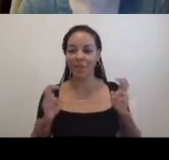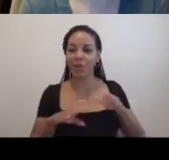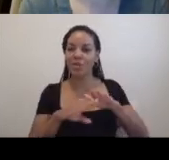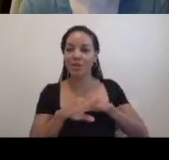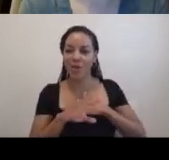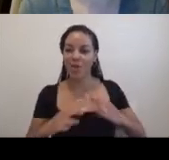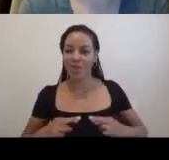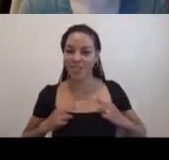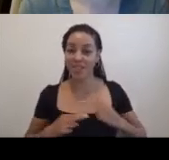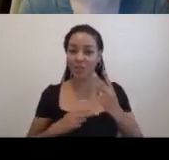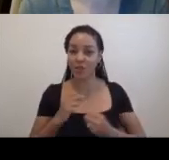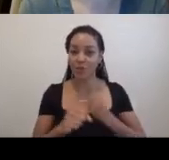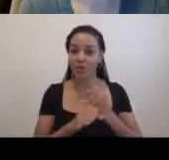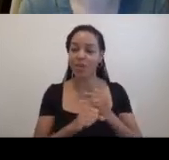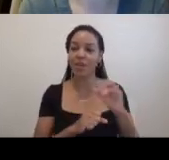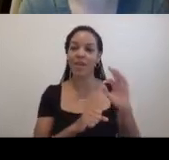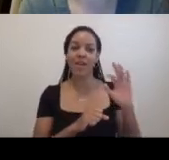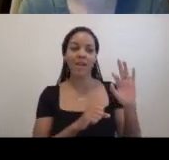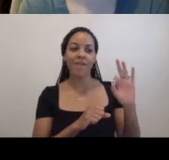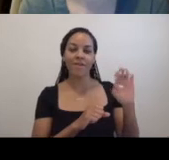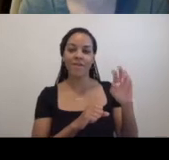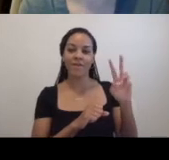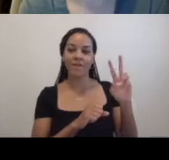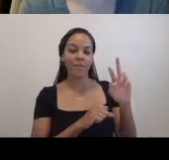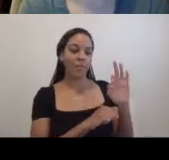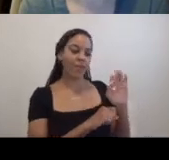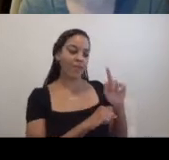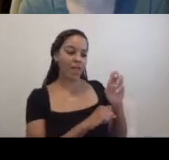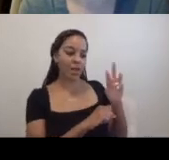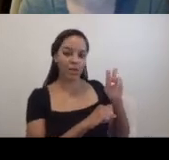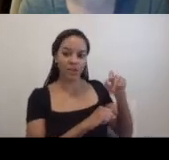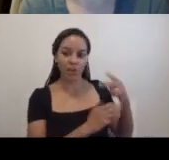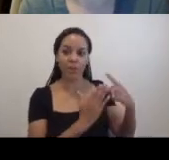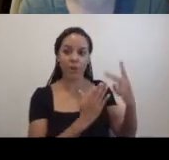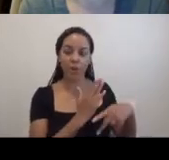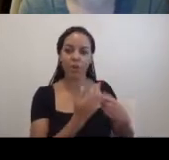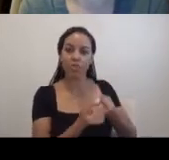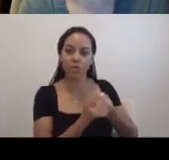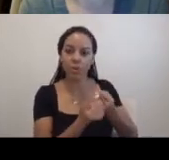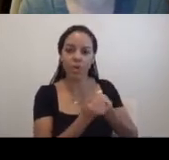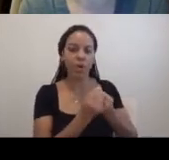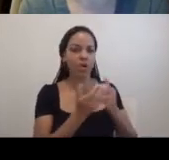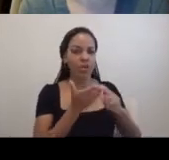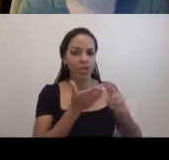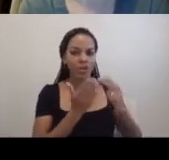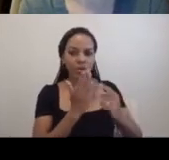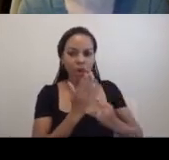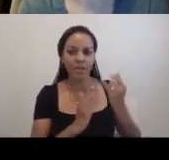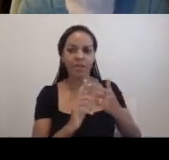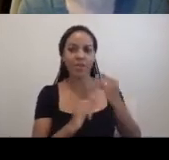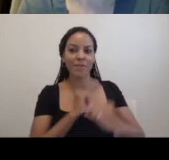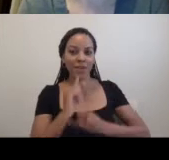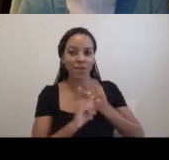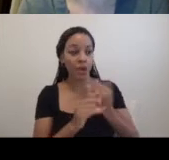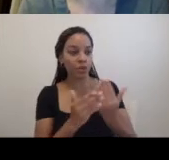is a two-year fellowship program through which we support the development and presentation of outstanding art and research projects by international emerging